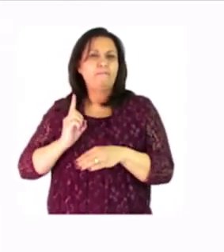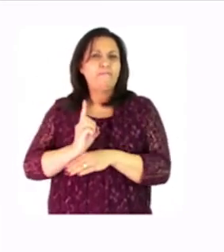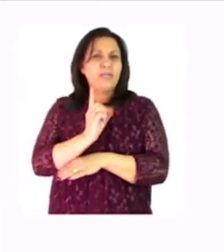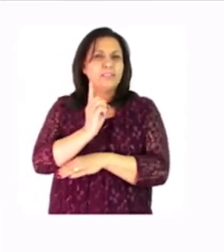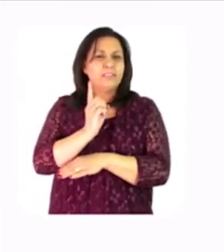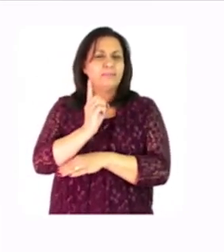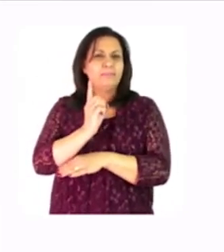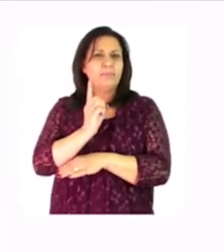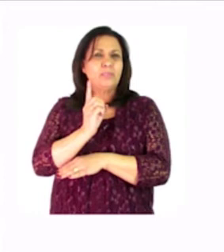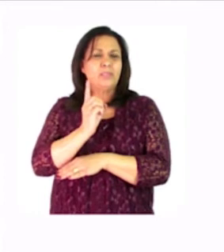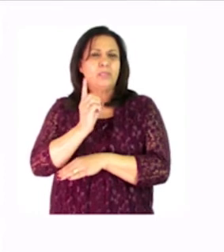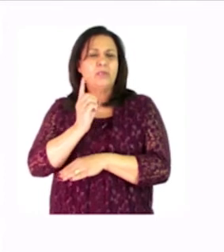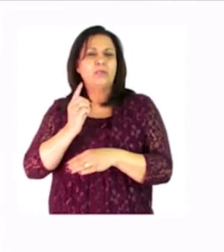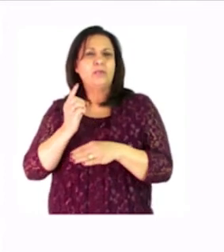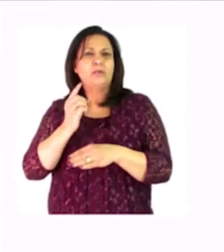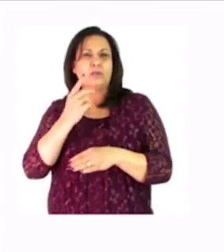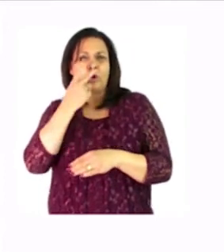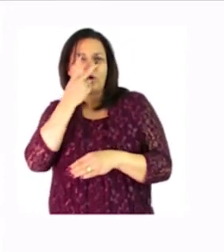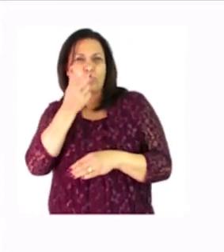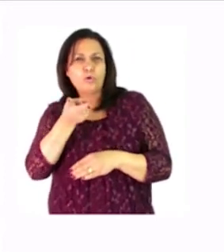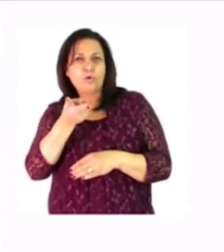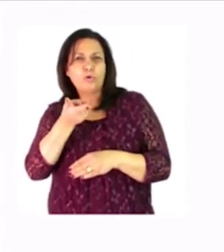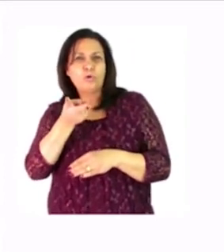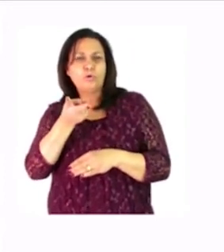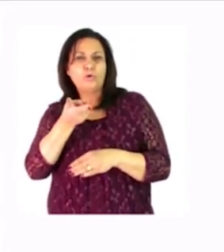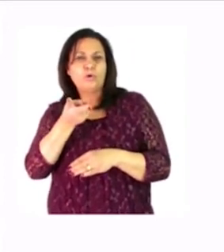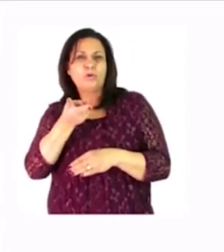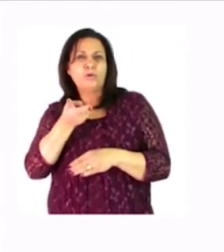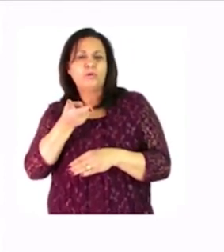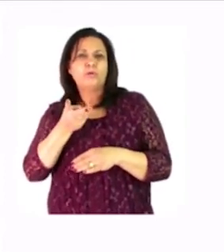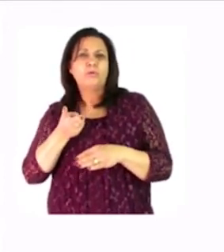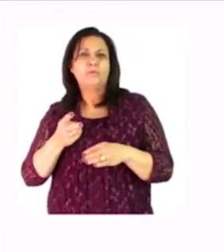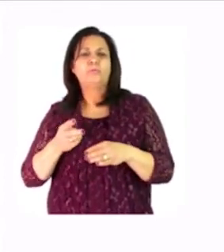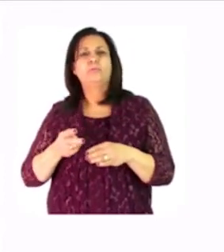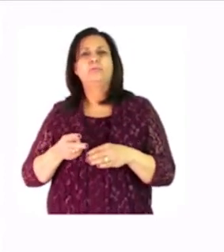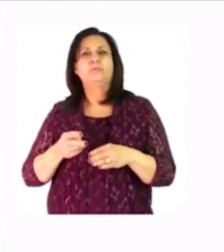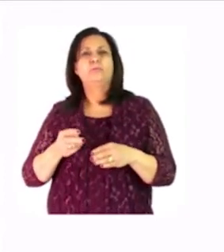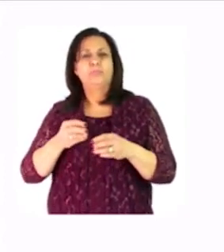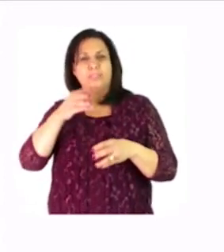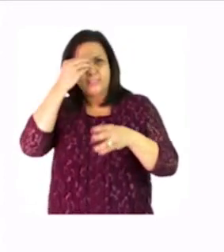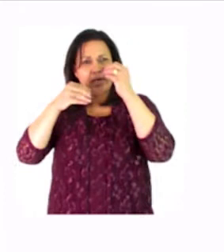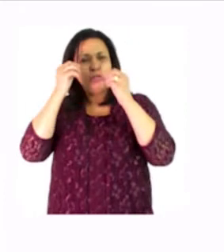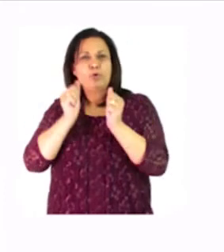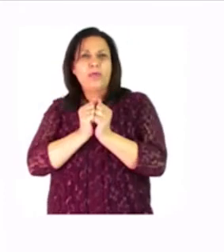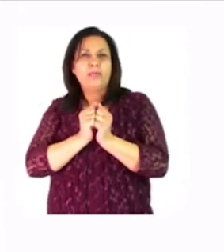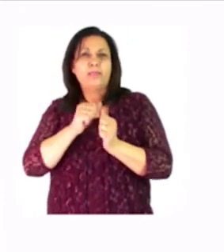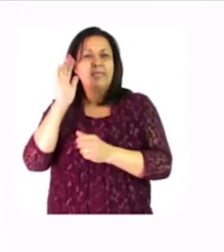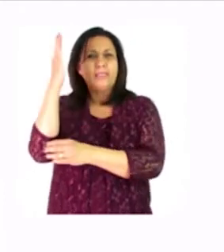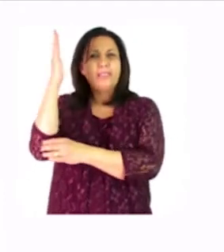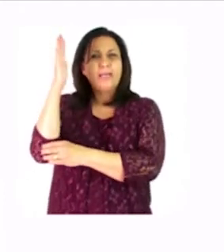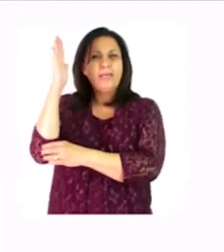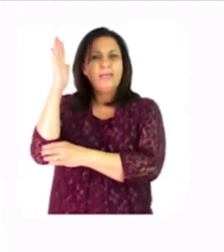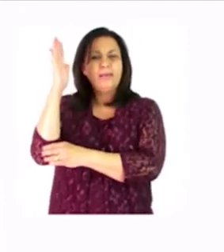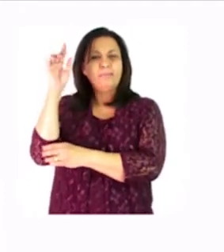i want us to study the picture together there is a tree standing by on the